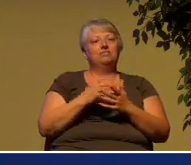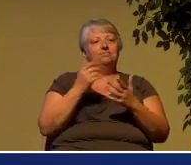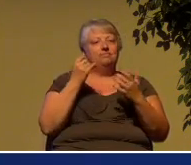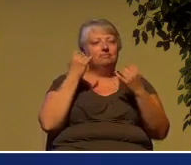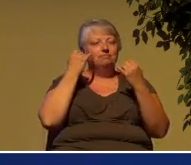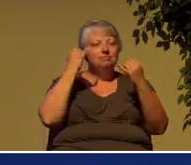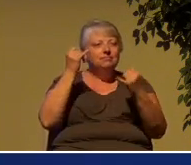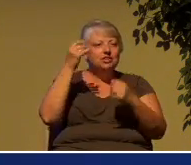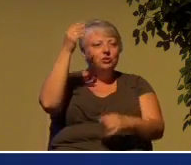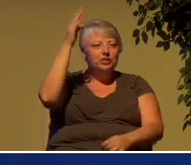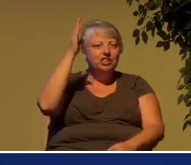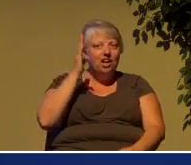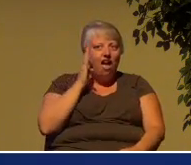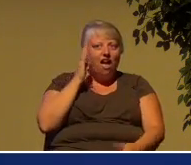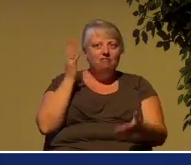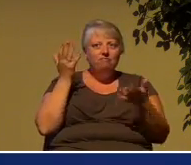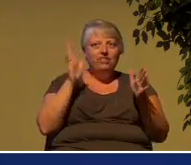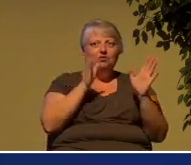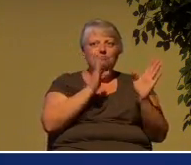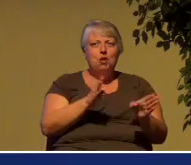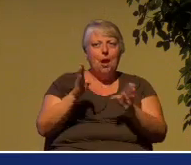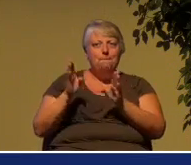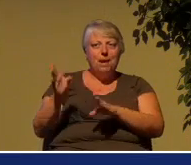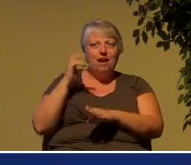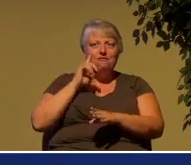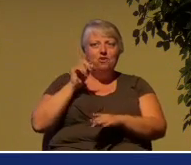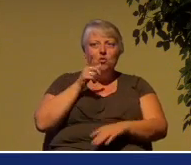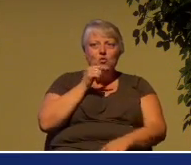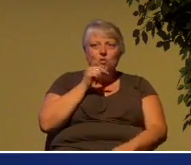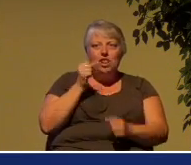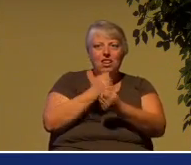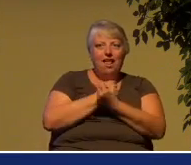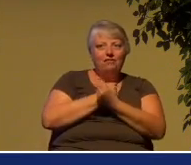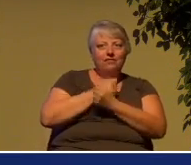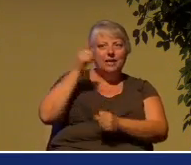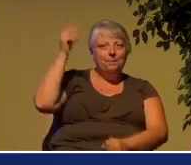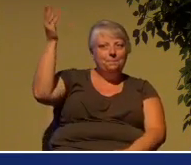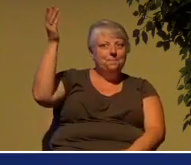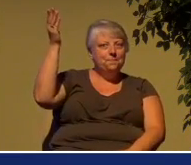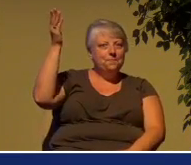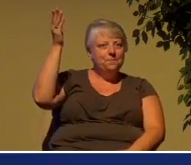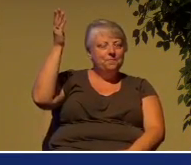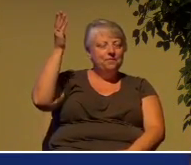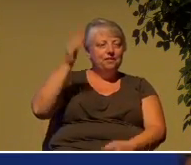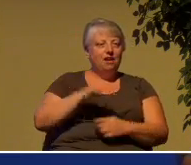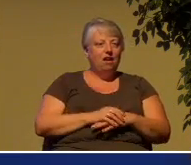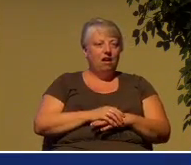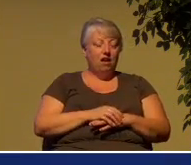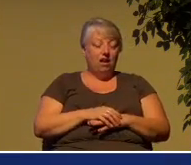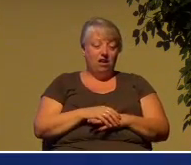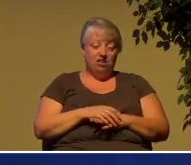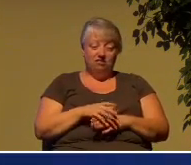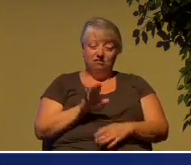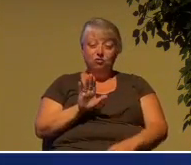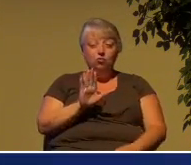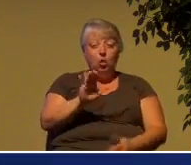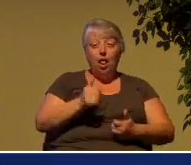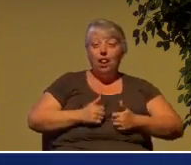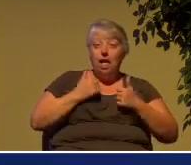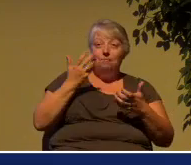what God has prepared for those who love him. So no matter how miserable a person's life has been,